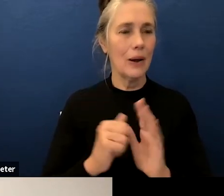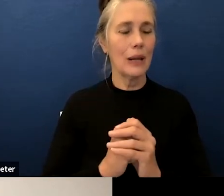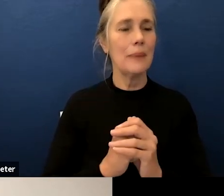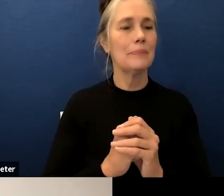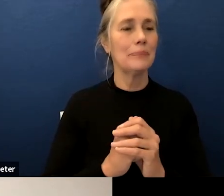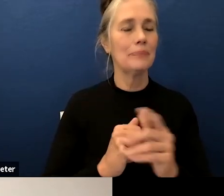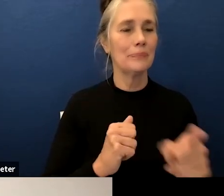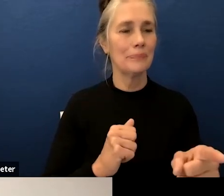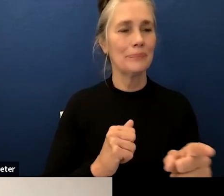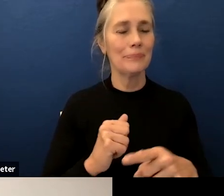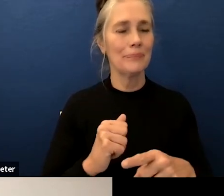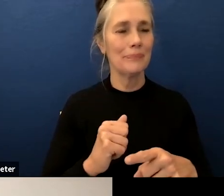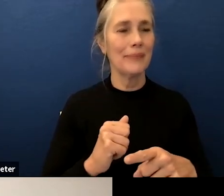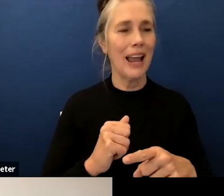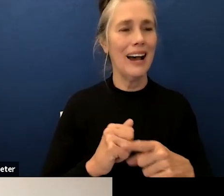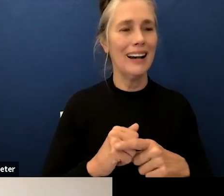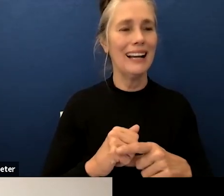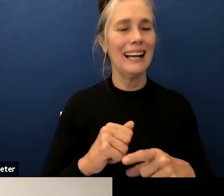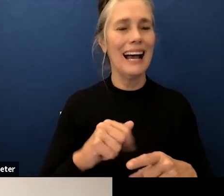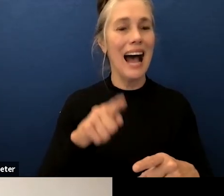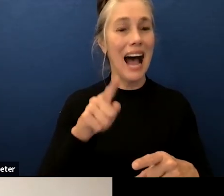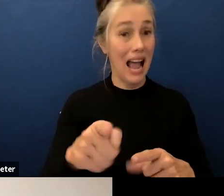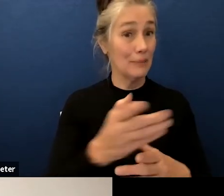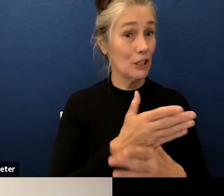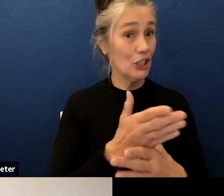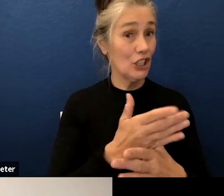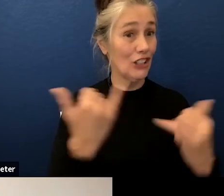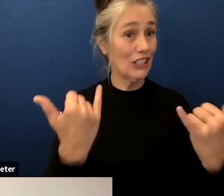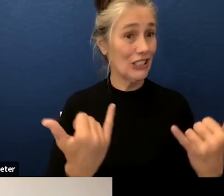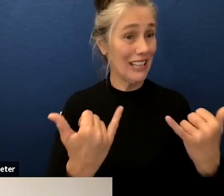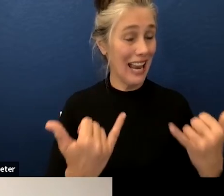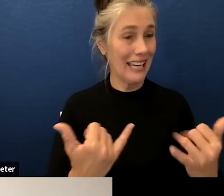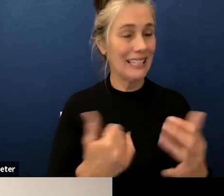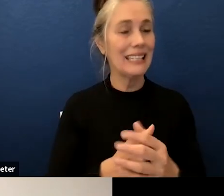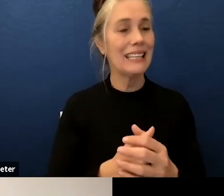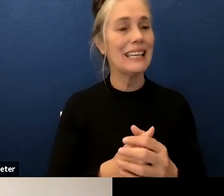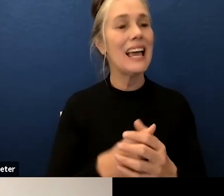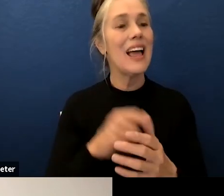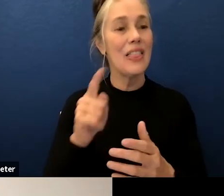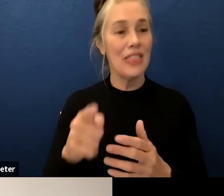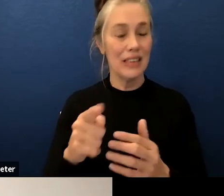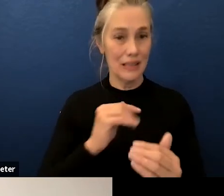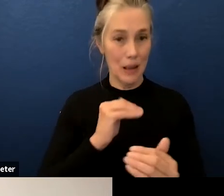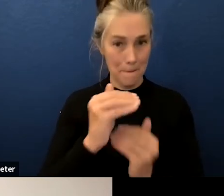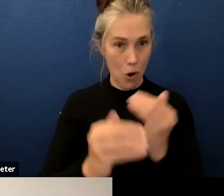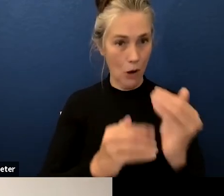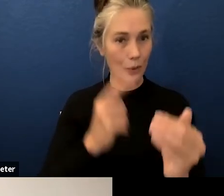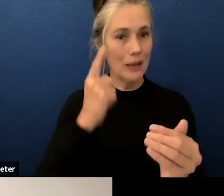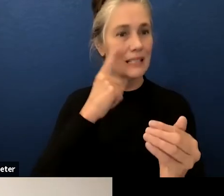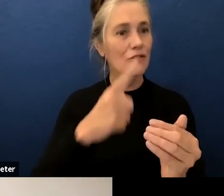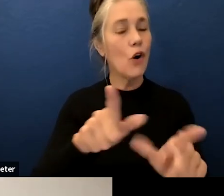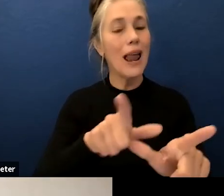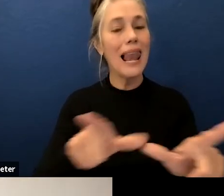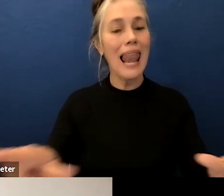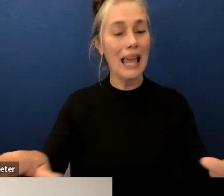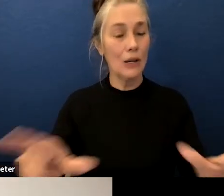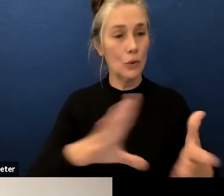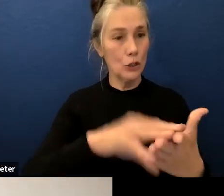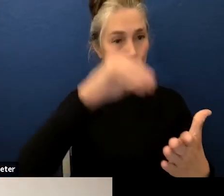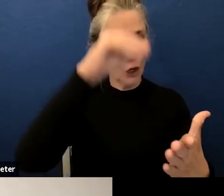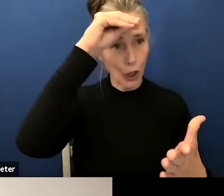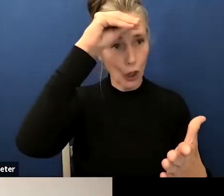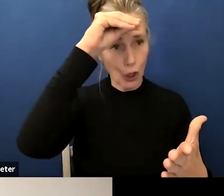first update that i am sharing tonight is progress towards language achievement because after all